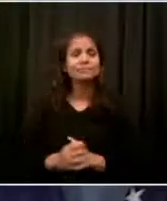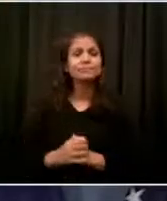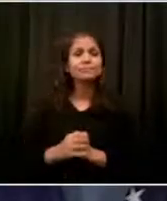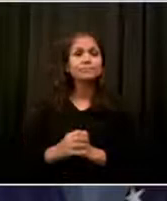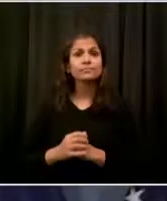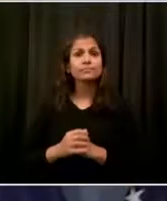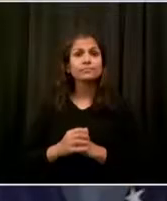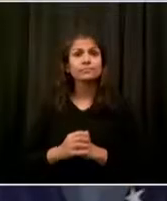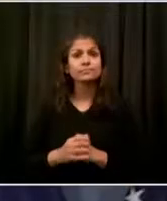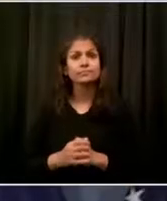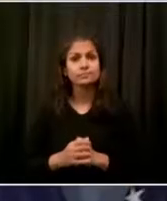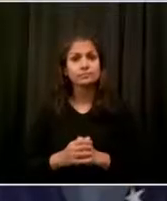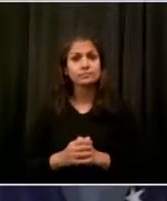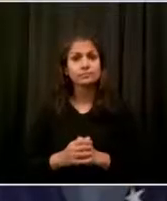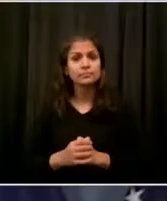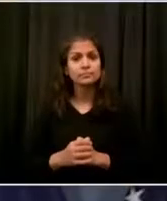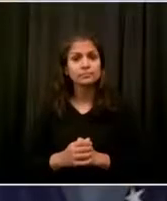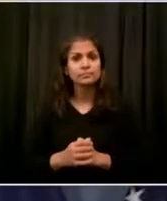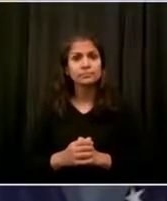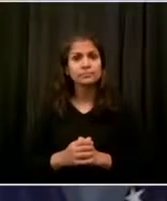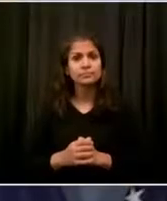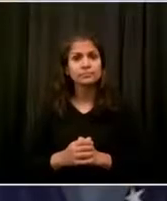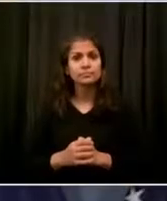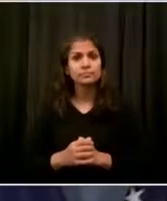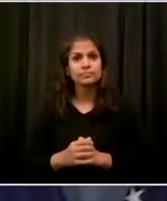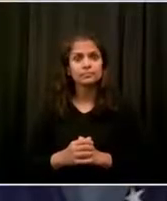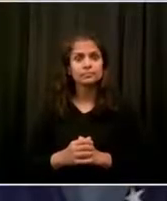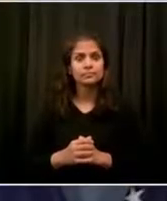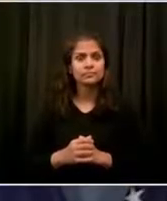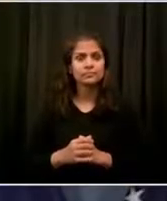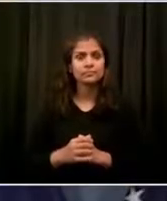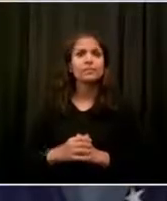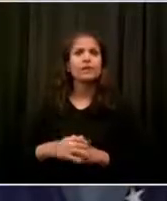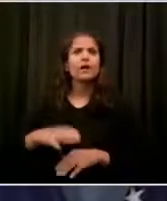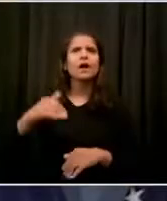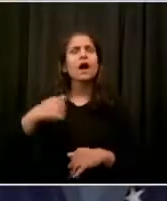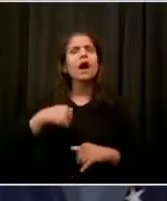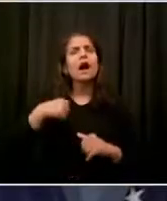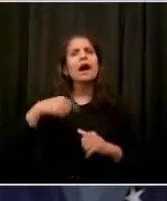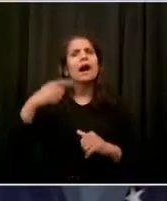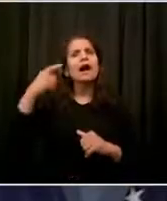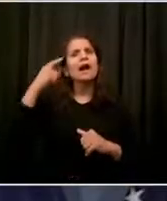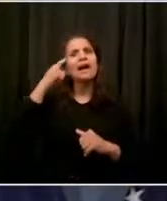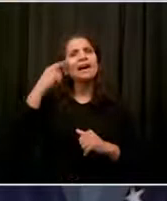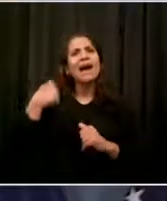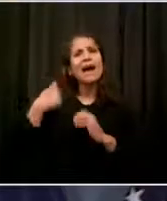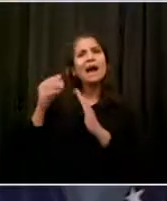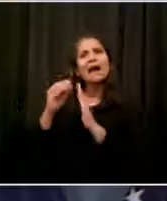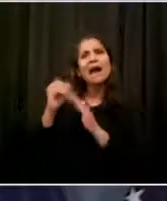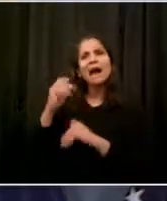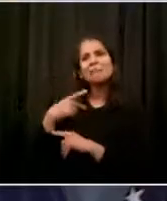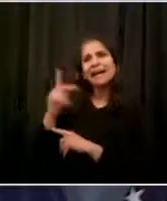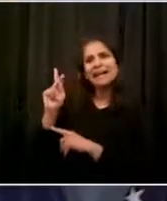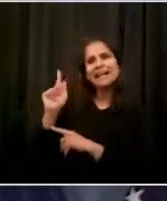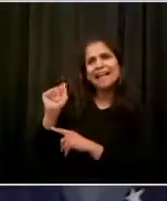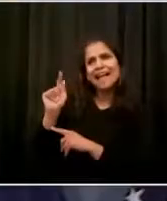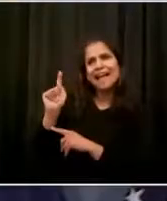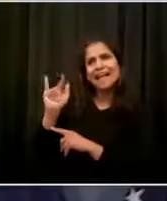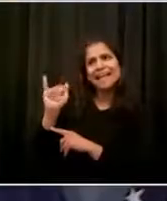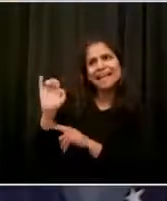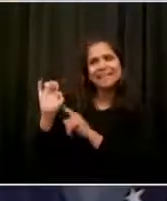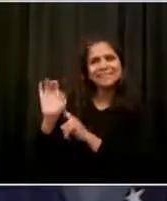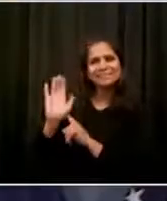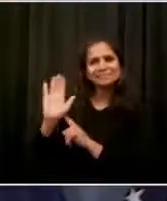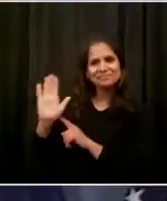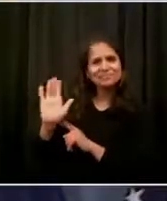channel Katie Honan here, my good friend. But I do want to ask about the summer. Today could hit 90 degrees. It's possible in the afternoon.